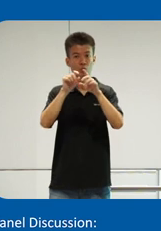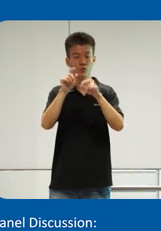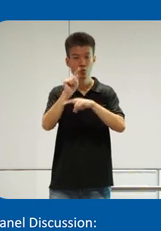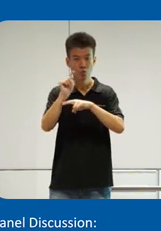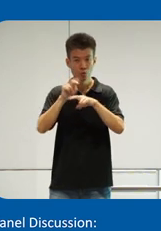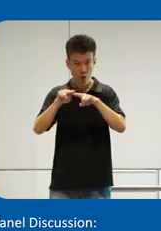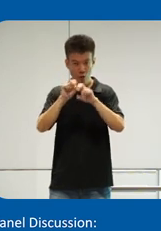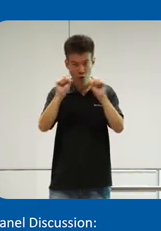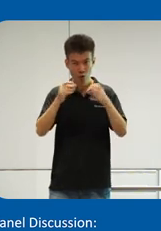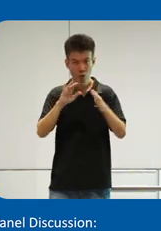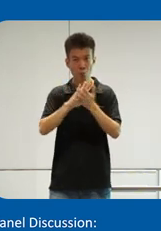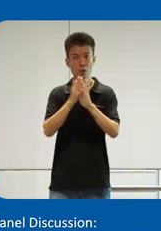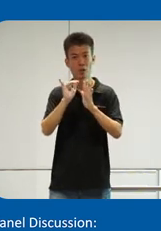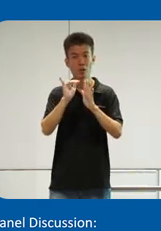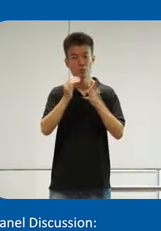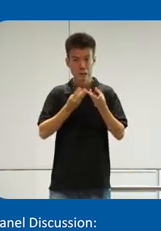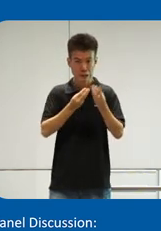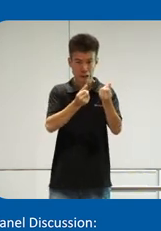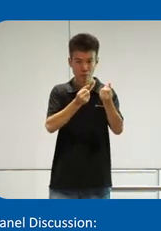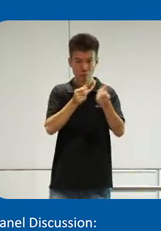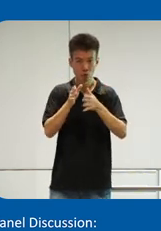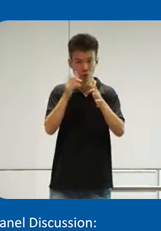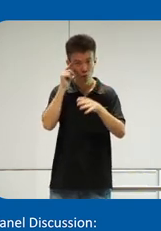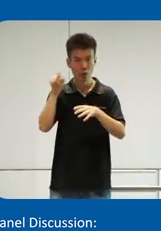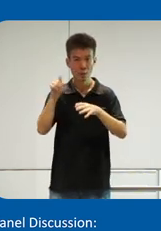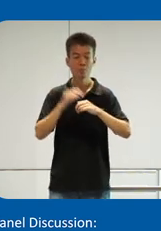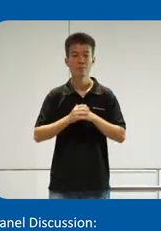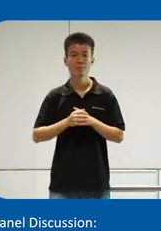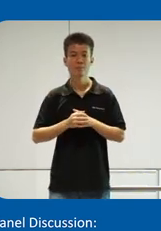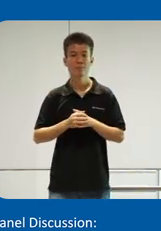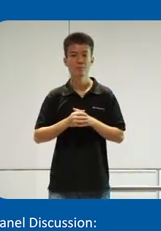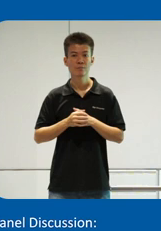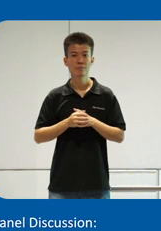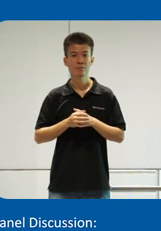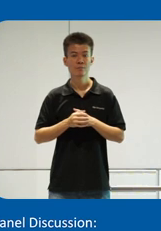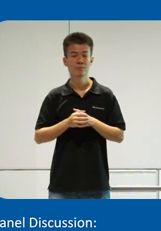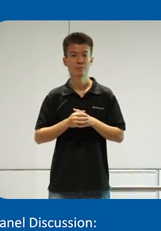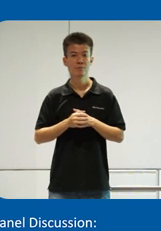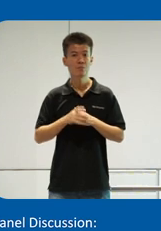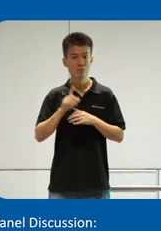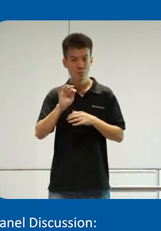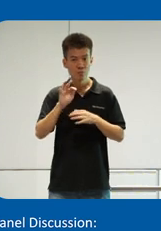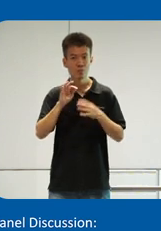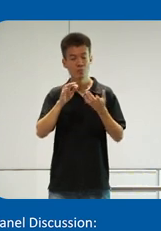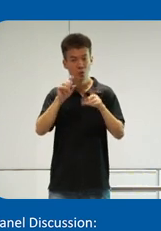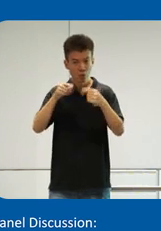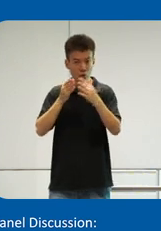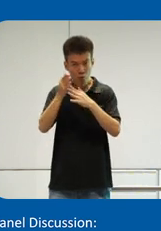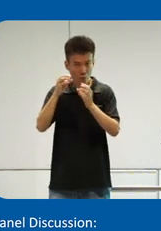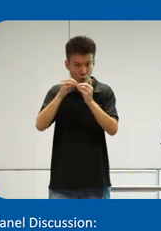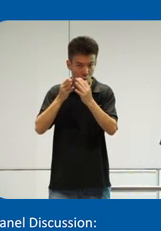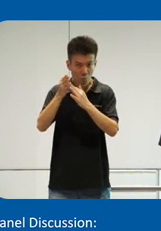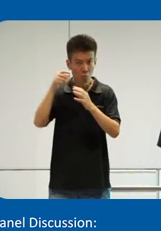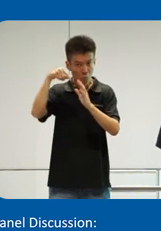It should have, it should become a seamless journey for them. And actually, if we proliferate even further,